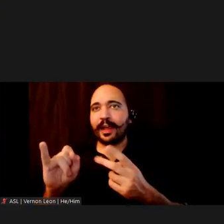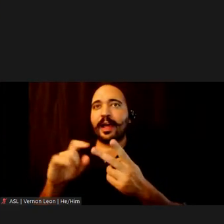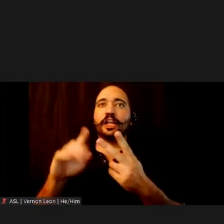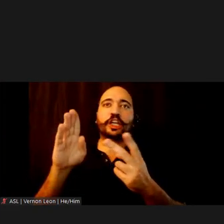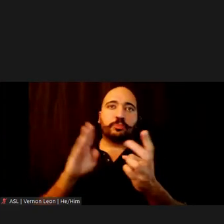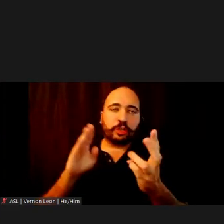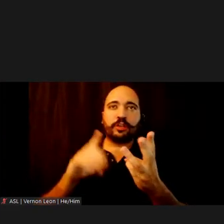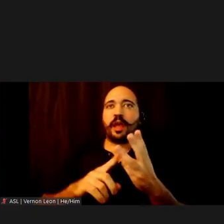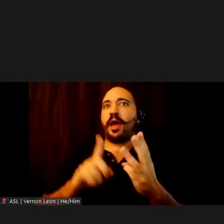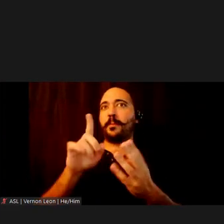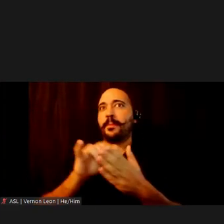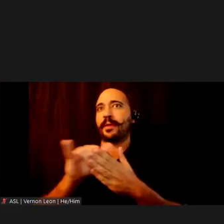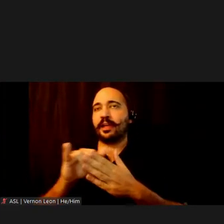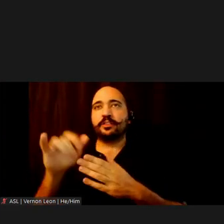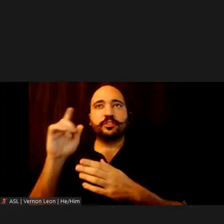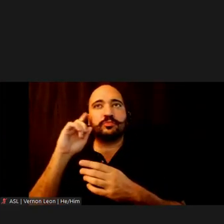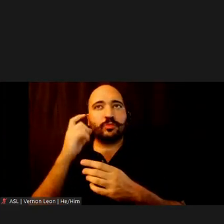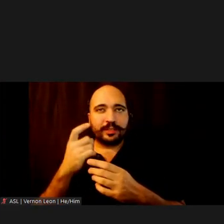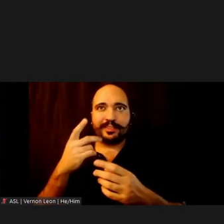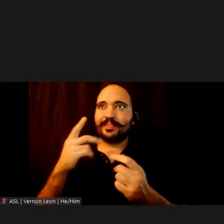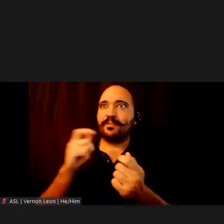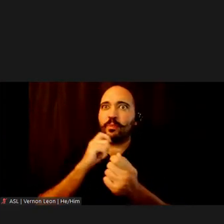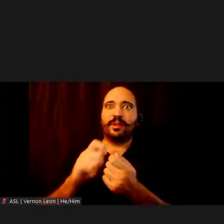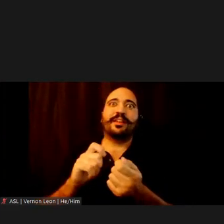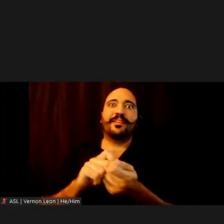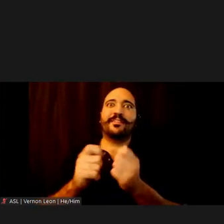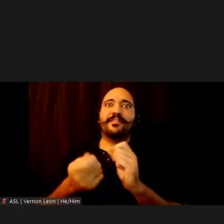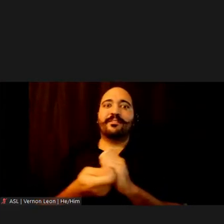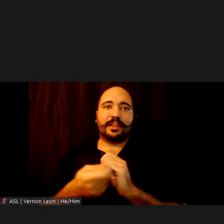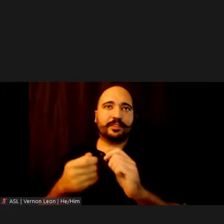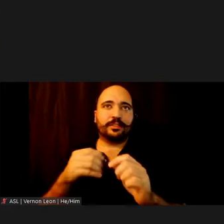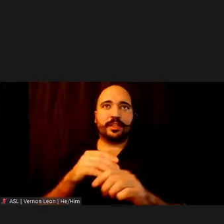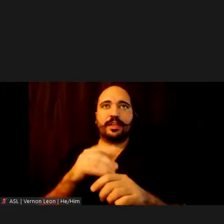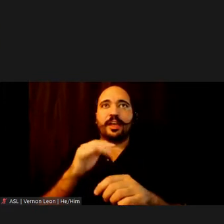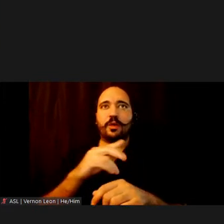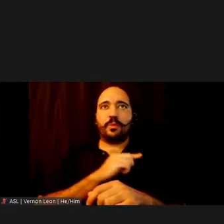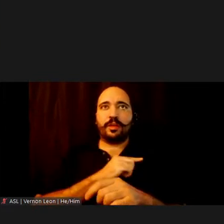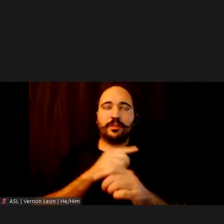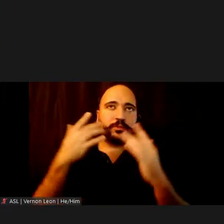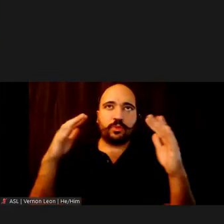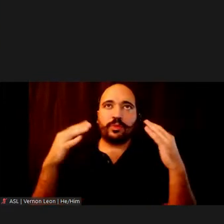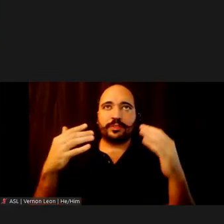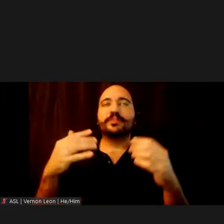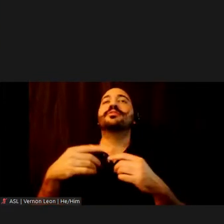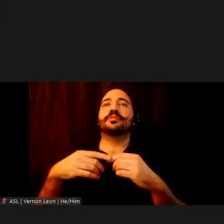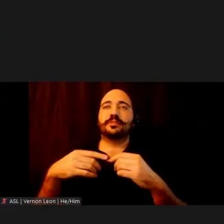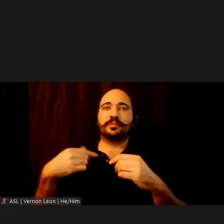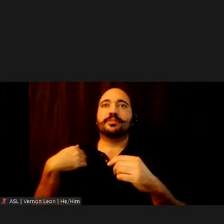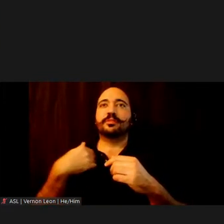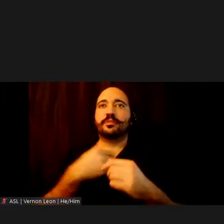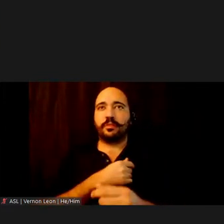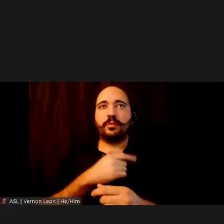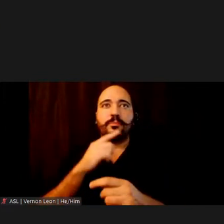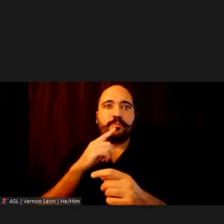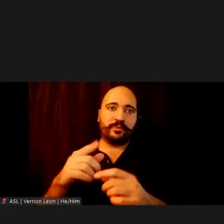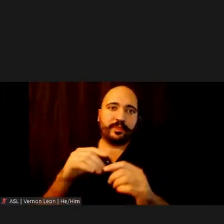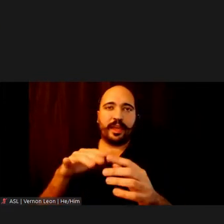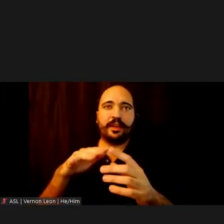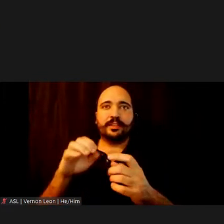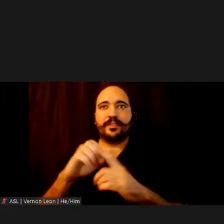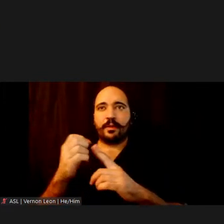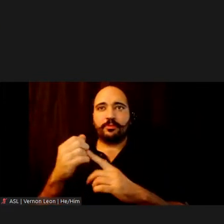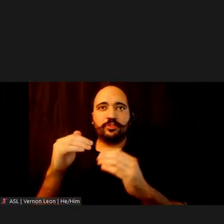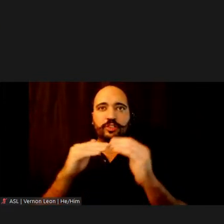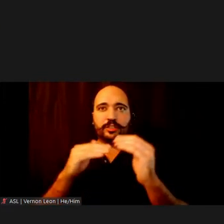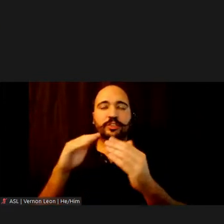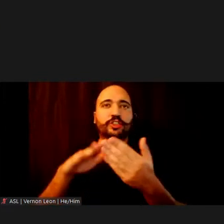changes in traffic, air quality, or noise, as neighborhoods adjacent to many of these routes have been identified as environmental justice communities. With respect to tolls